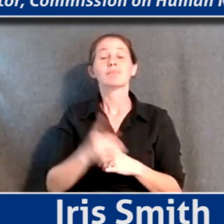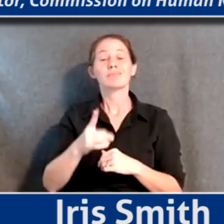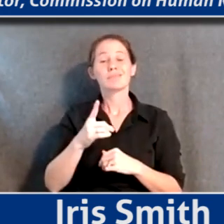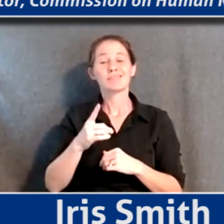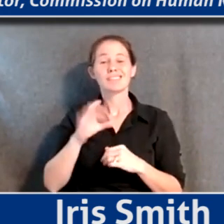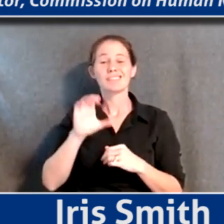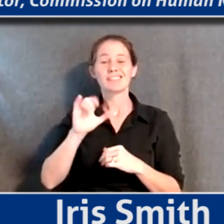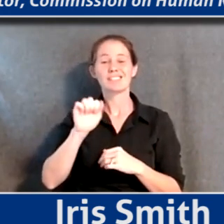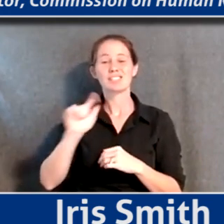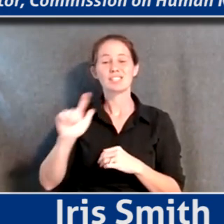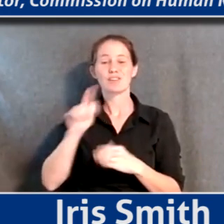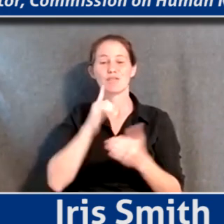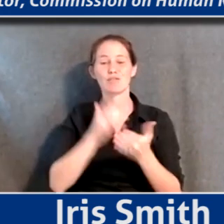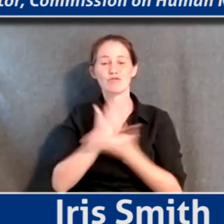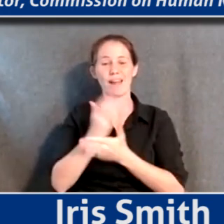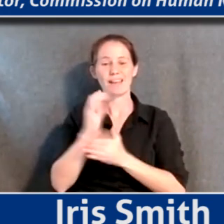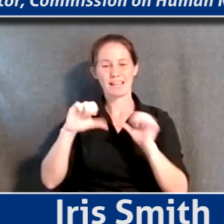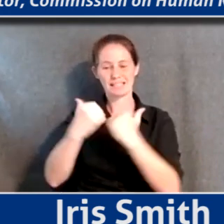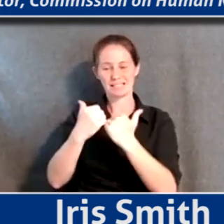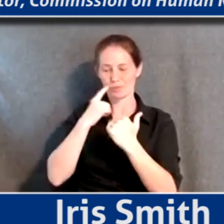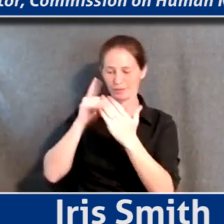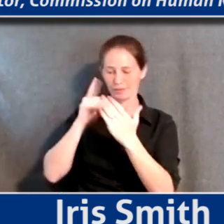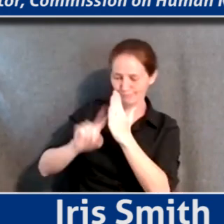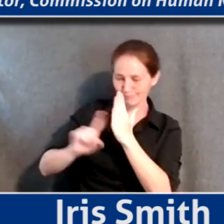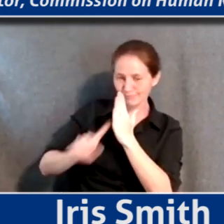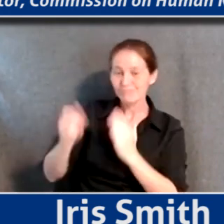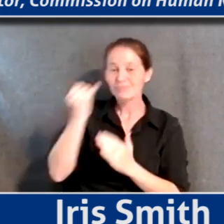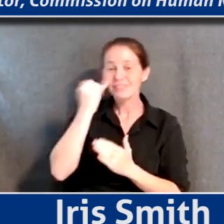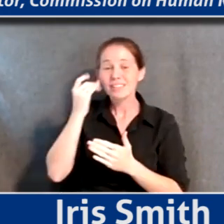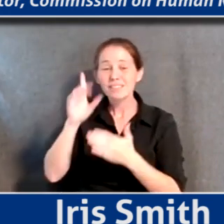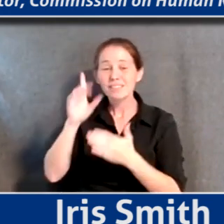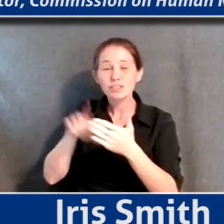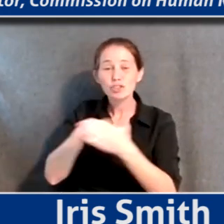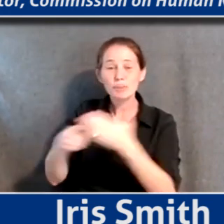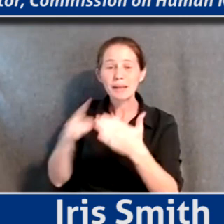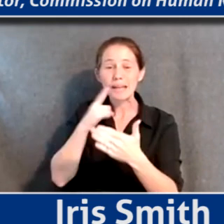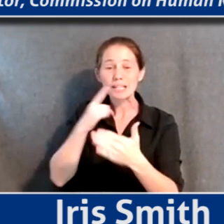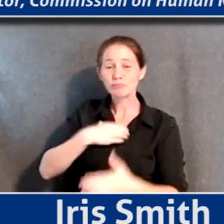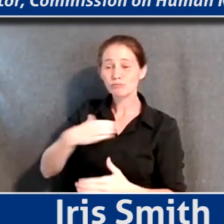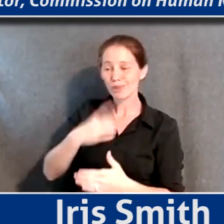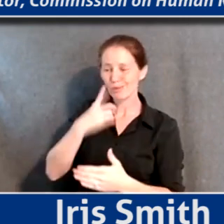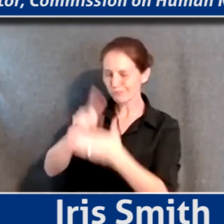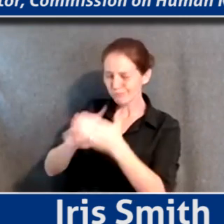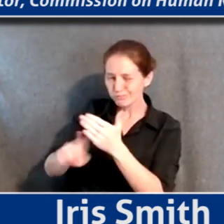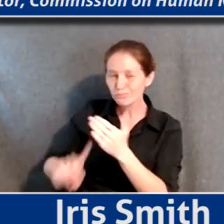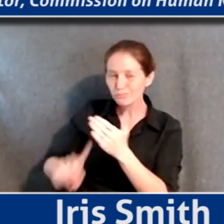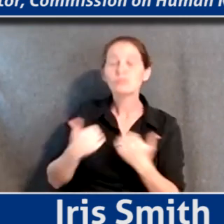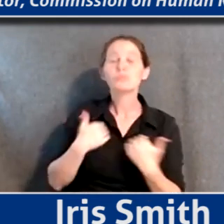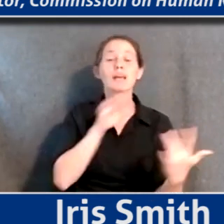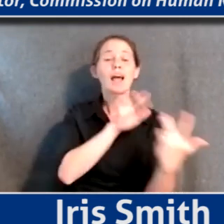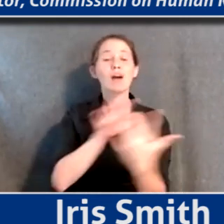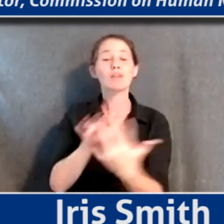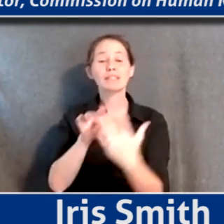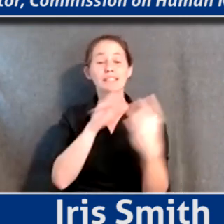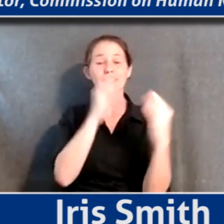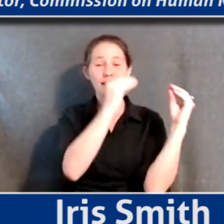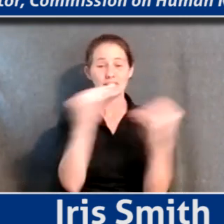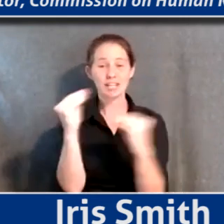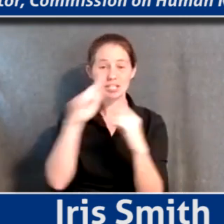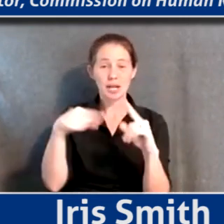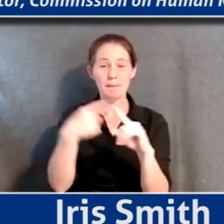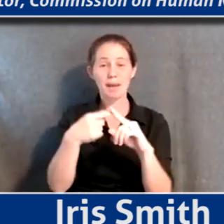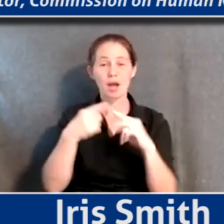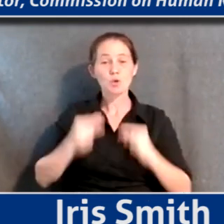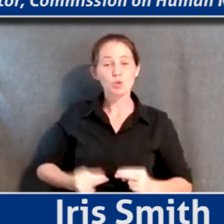agency. We investigate complaints of discrimination, and we also do outreach and education just about human and civil